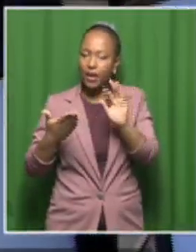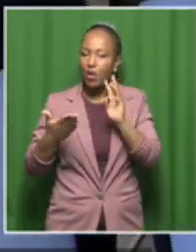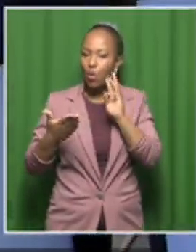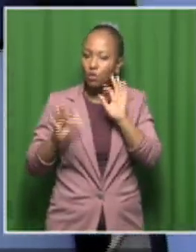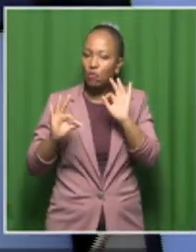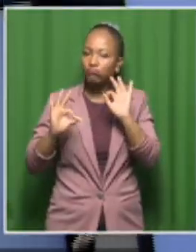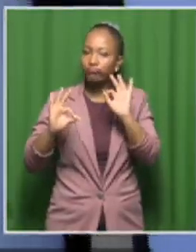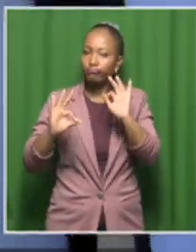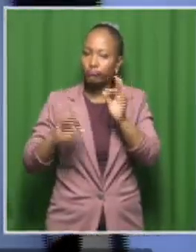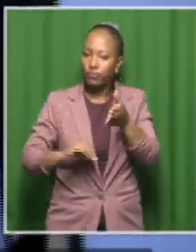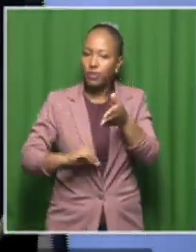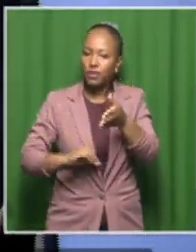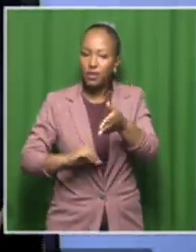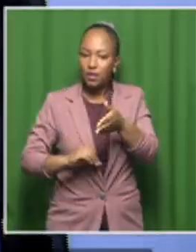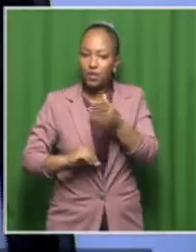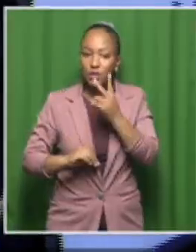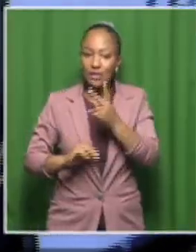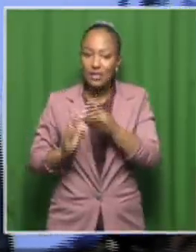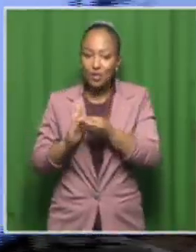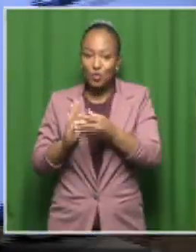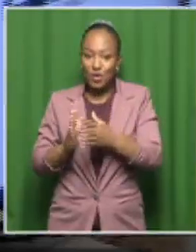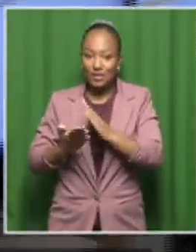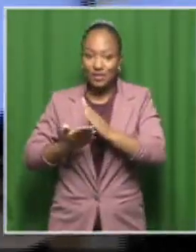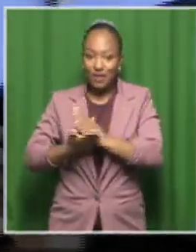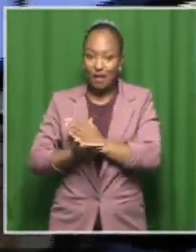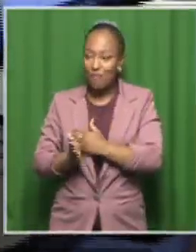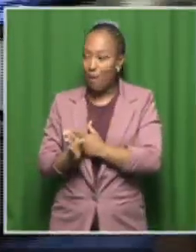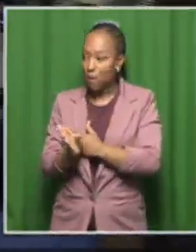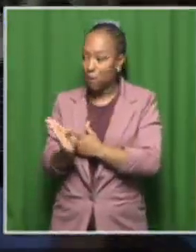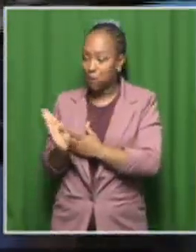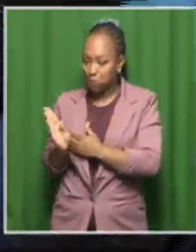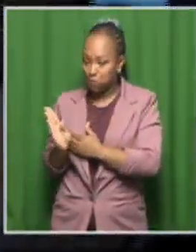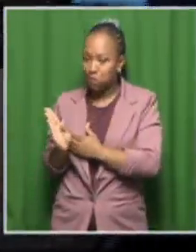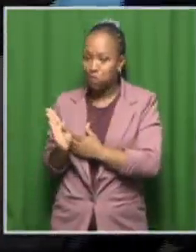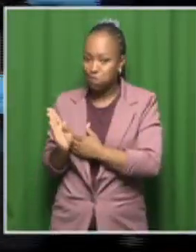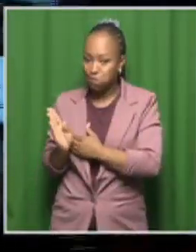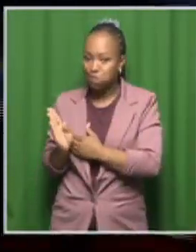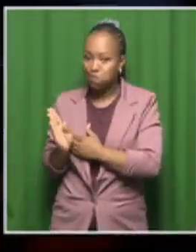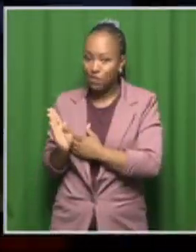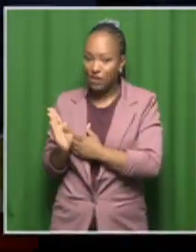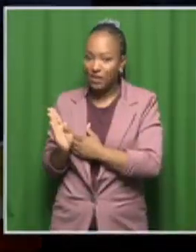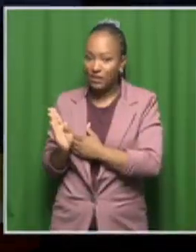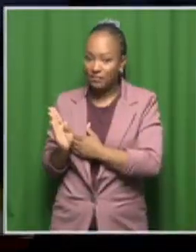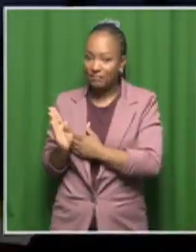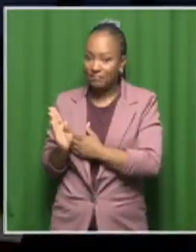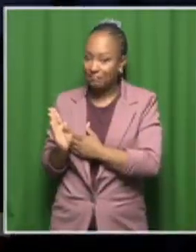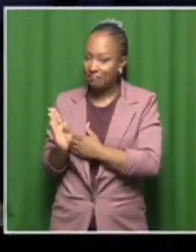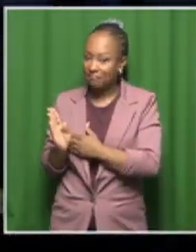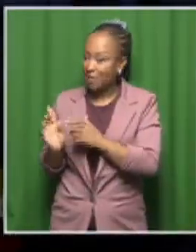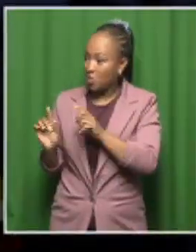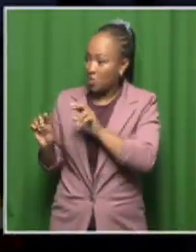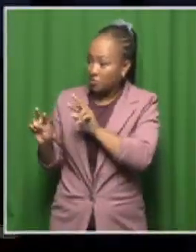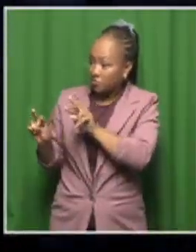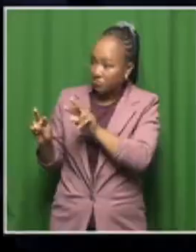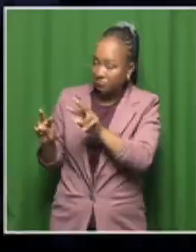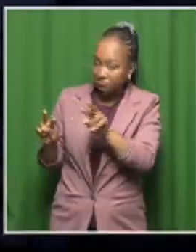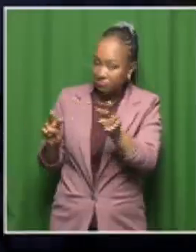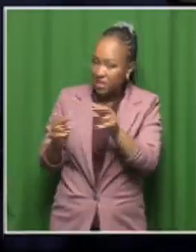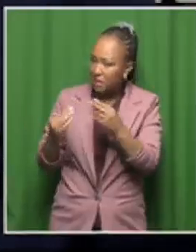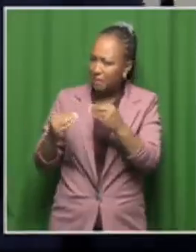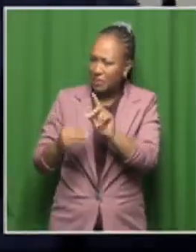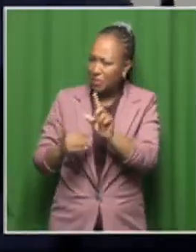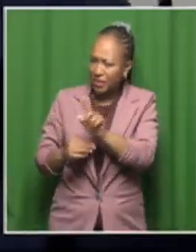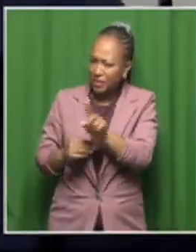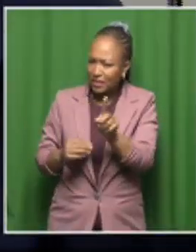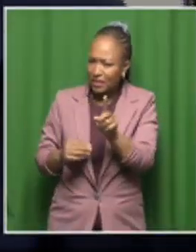here as well. So we're just going to move in a little bit, just to find out exactly what it is that they are busy with. And